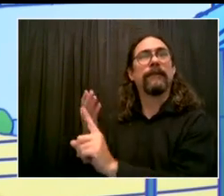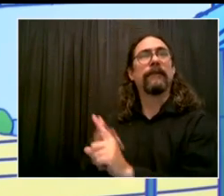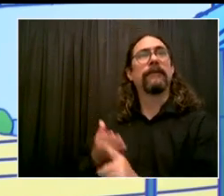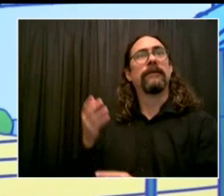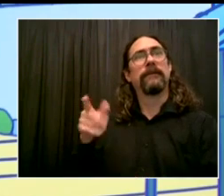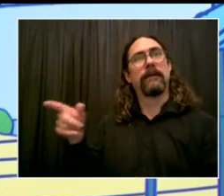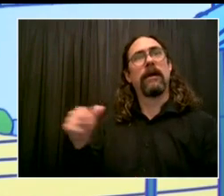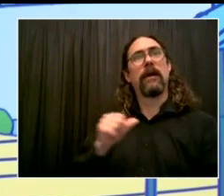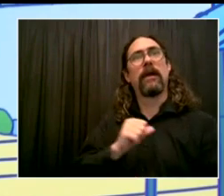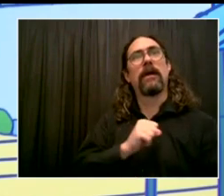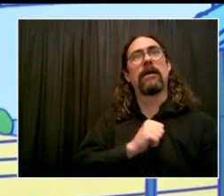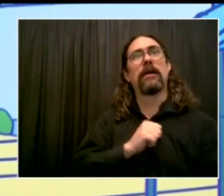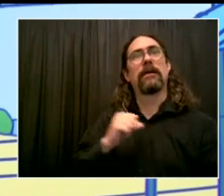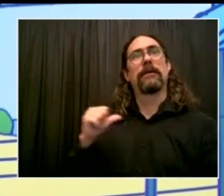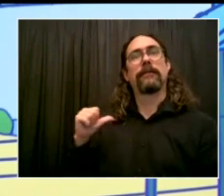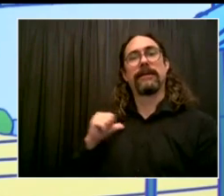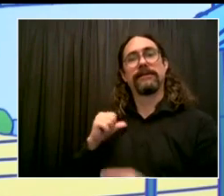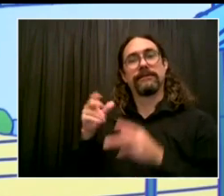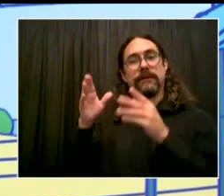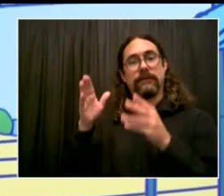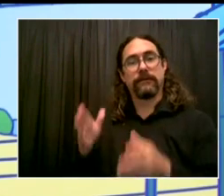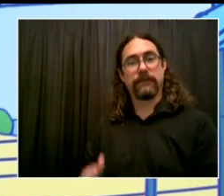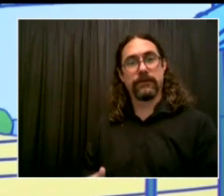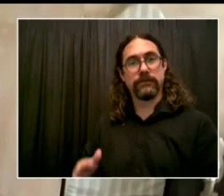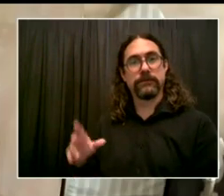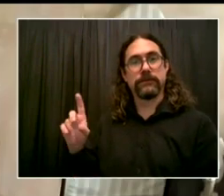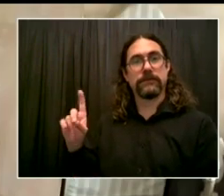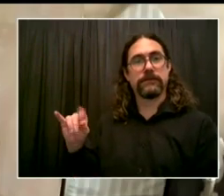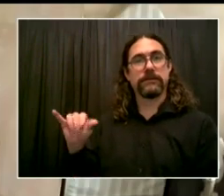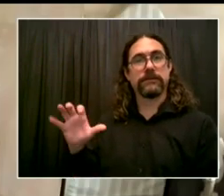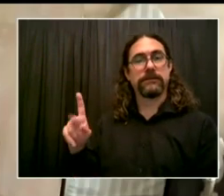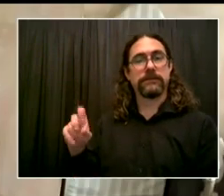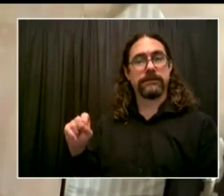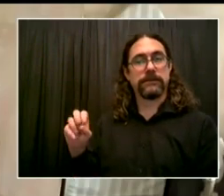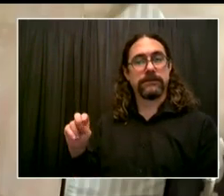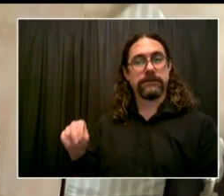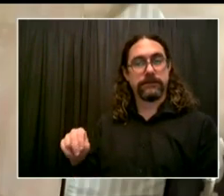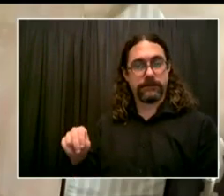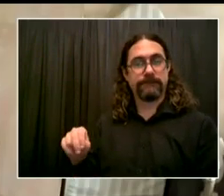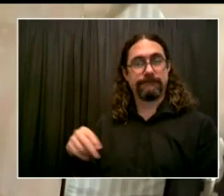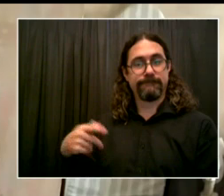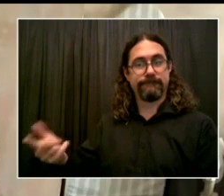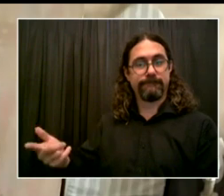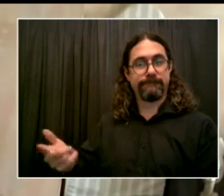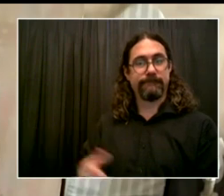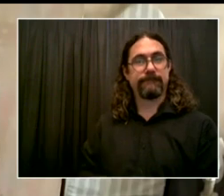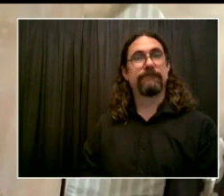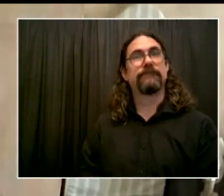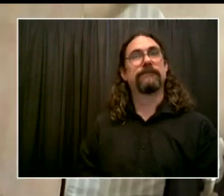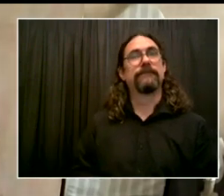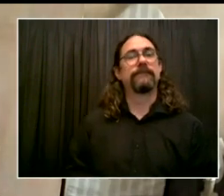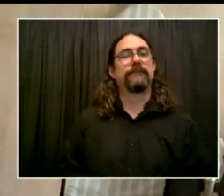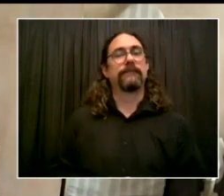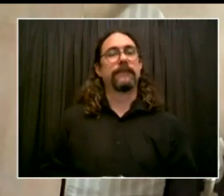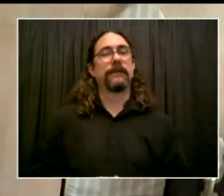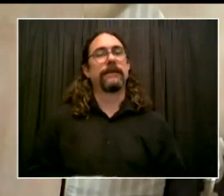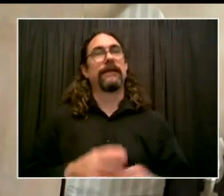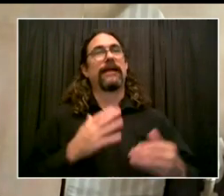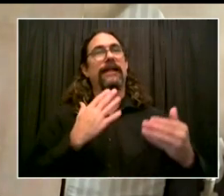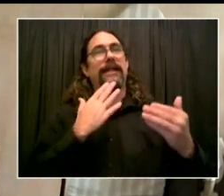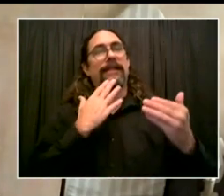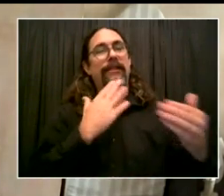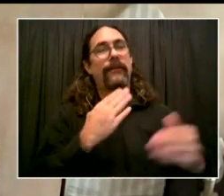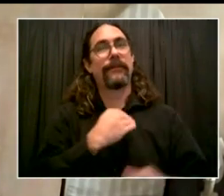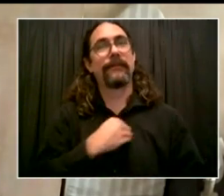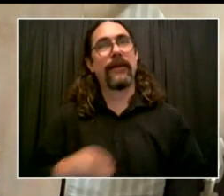so much. And I want to thank you and the Chancellor on the rollout of the protection measures